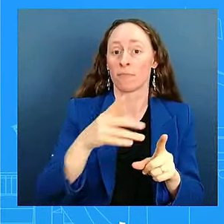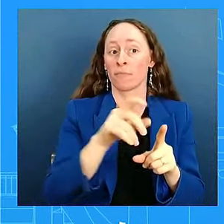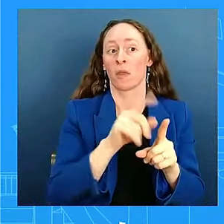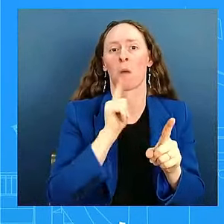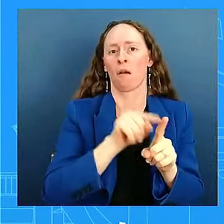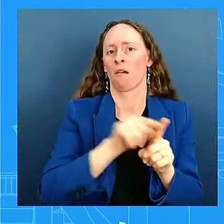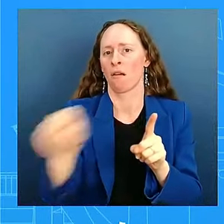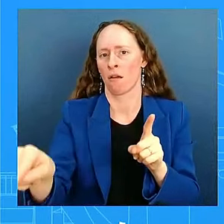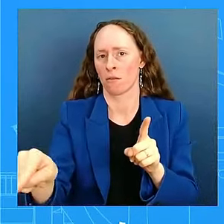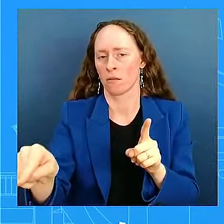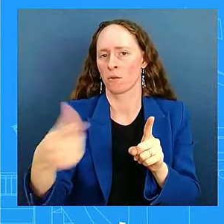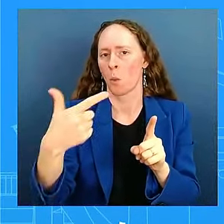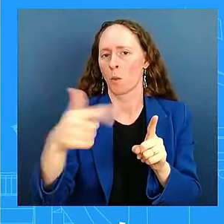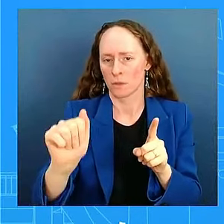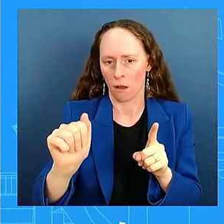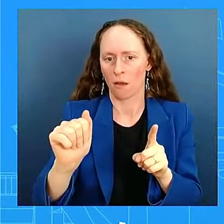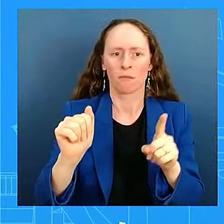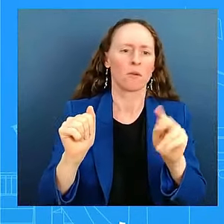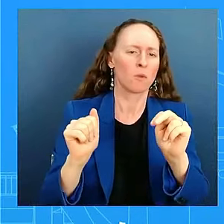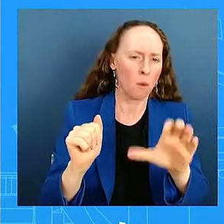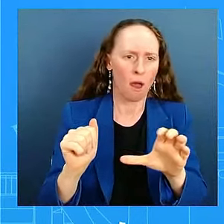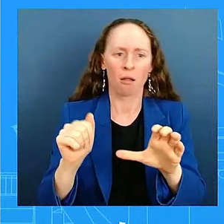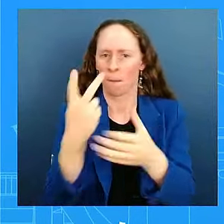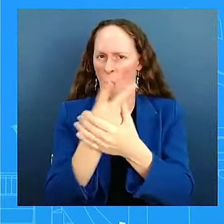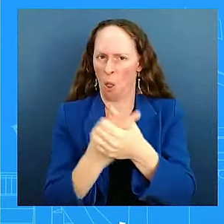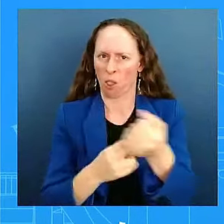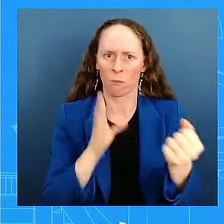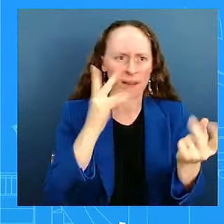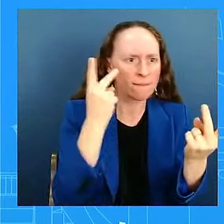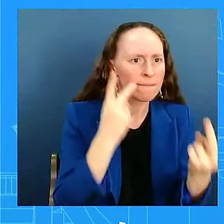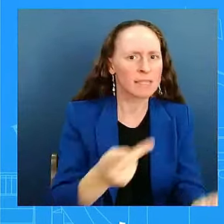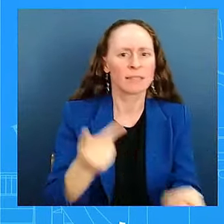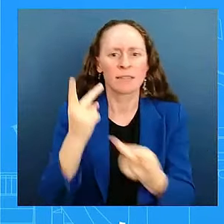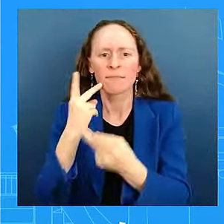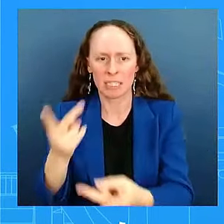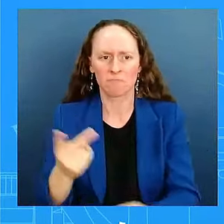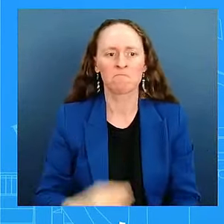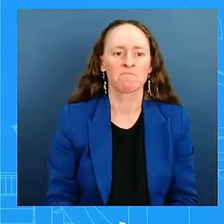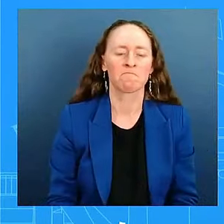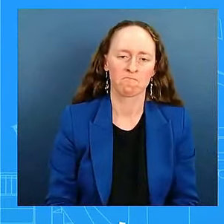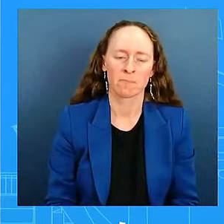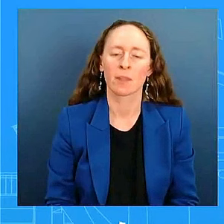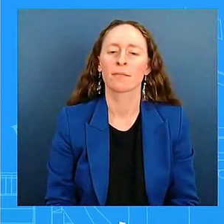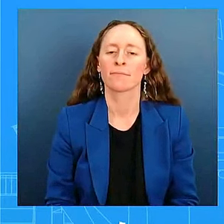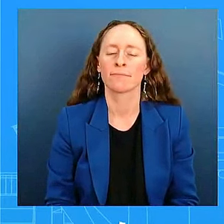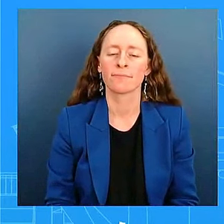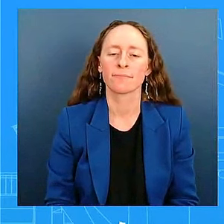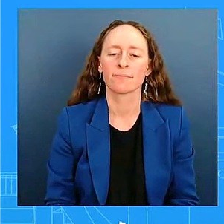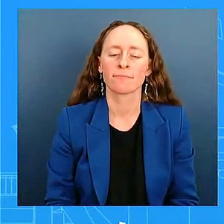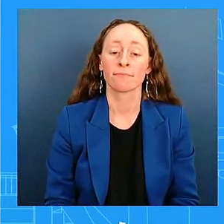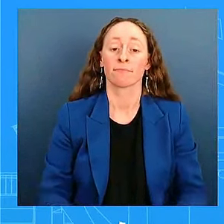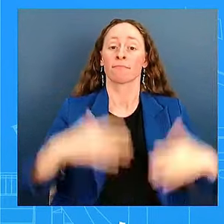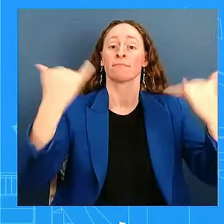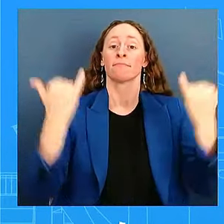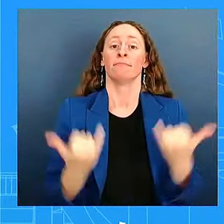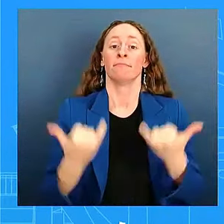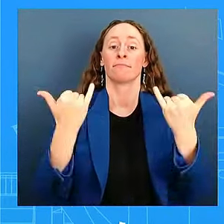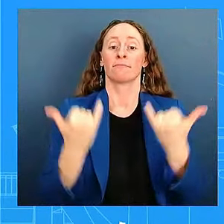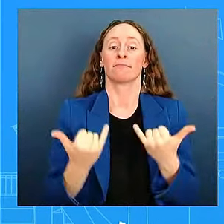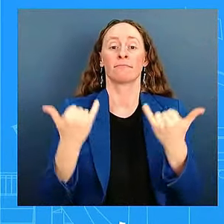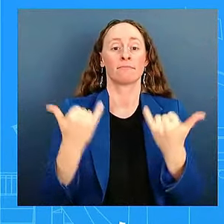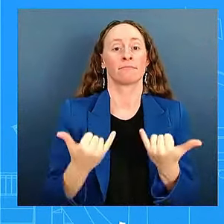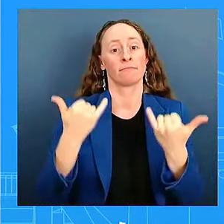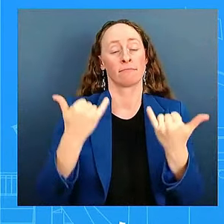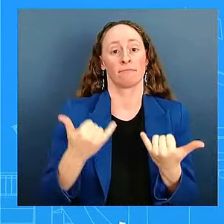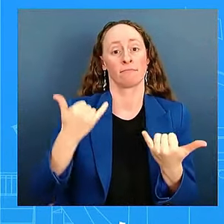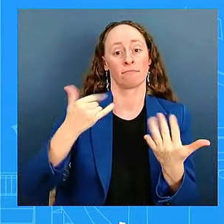Carolina in the coming days. As of today, thousands of personnel from across the federal workforce are deployed